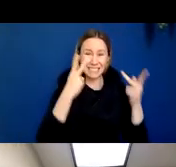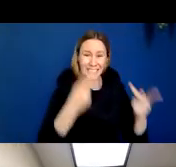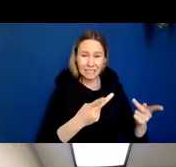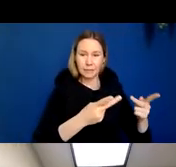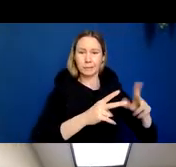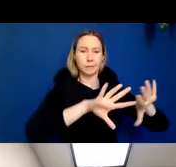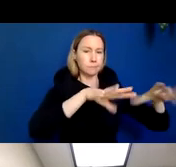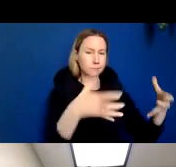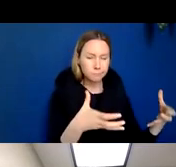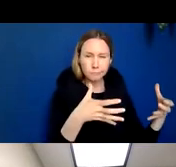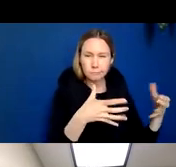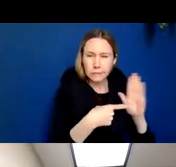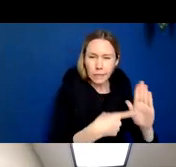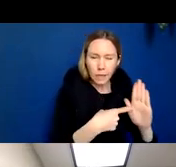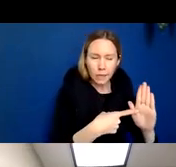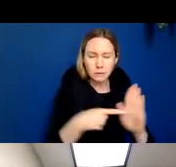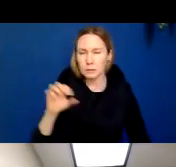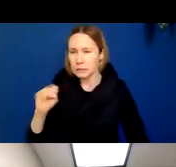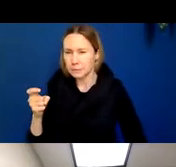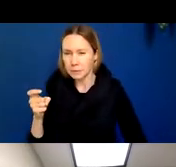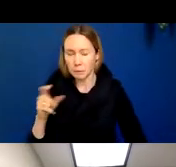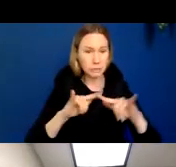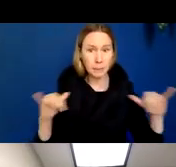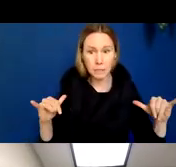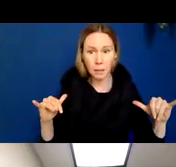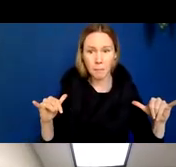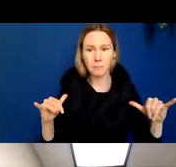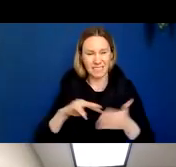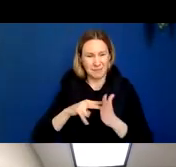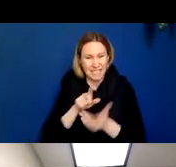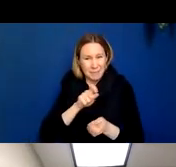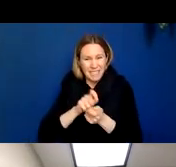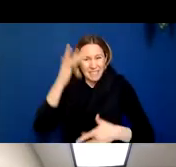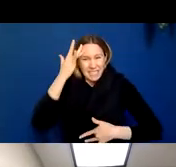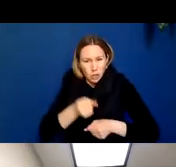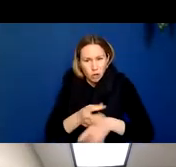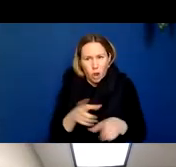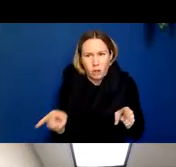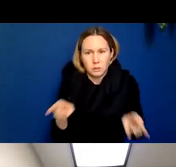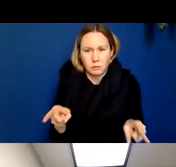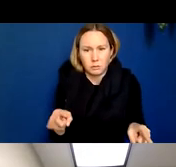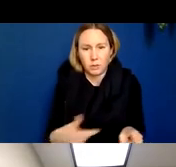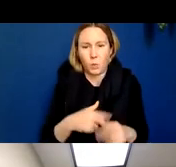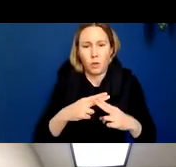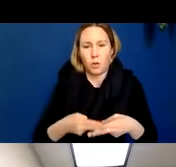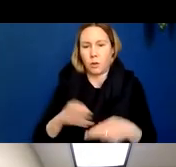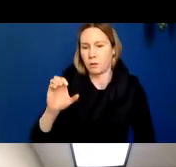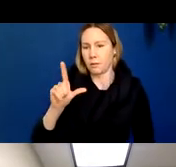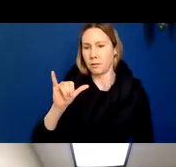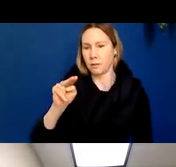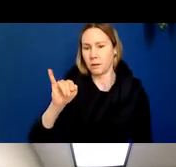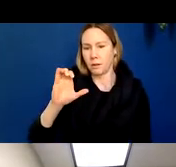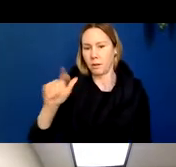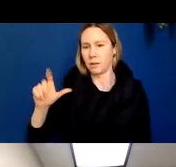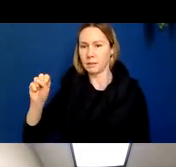signs and symptoms that coalesce together that are produced by a specific disease, we have learned to call that a clinical syndrome. And it helps